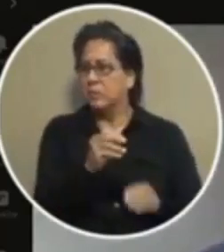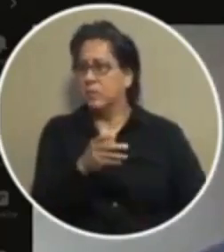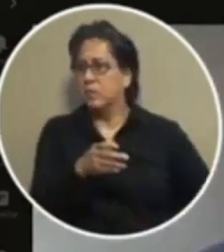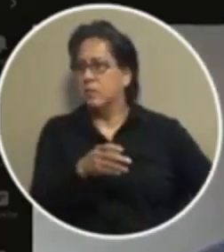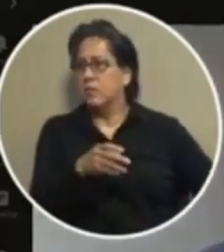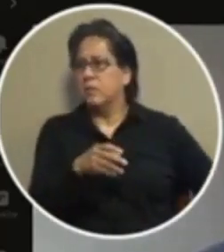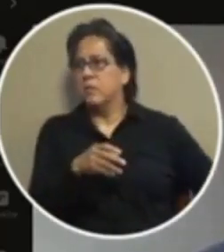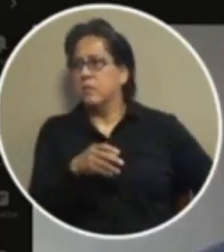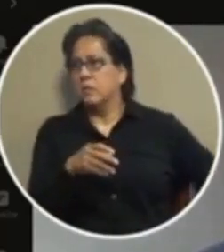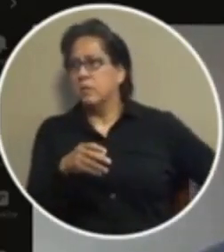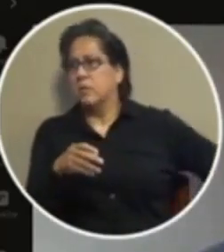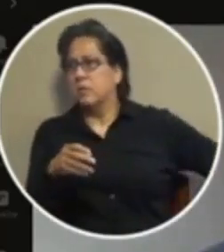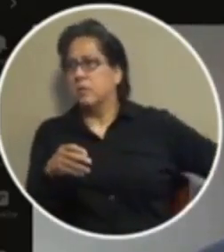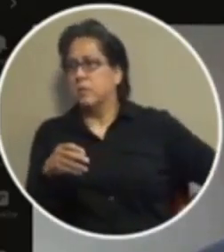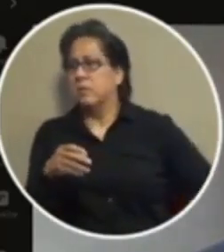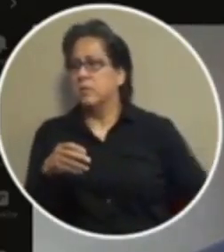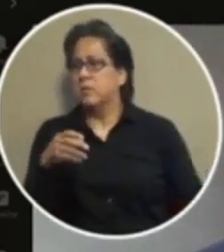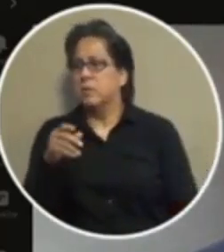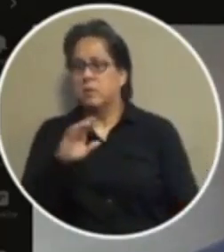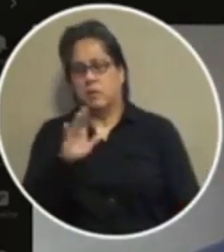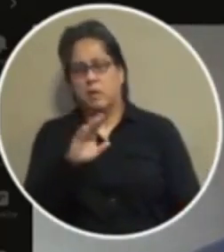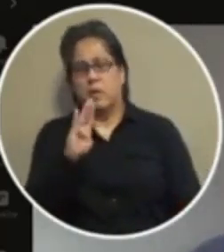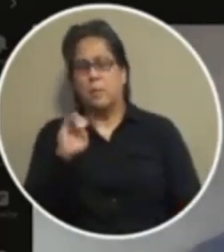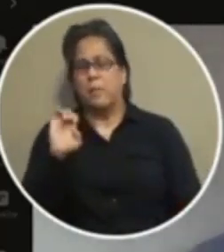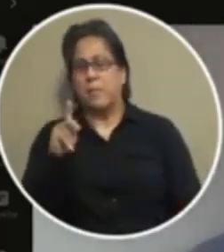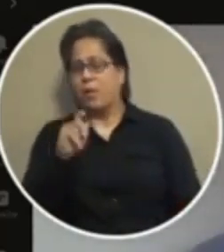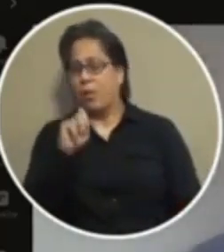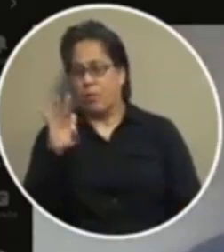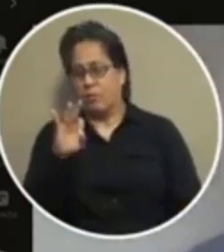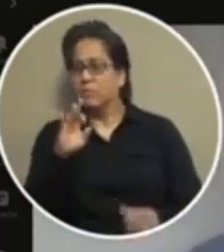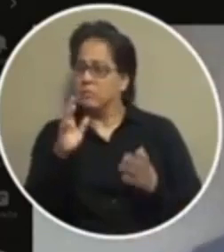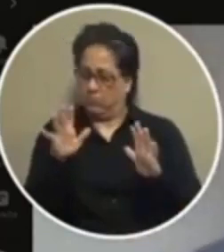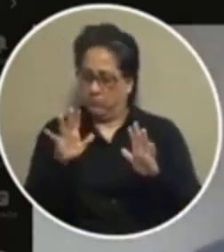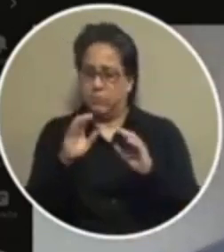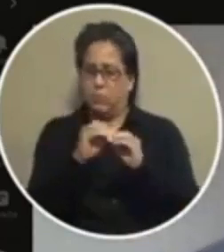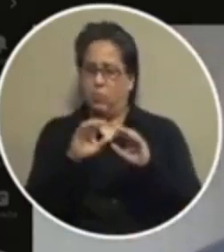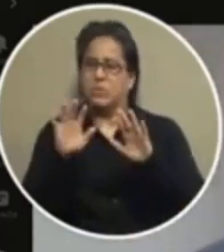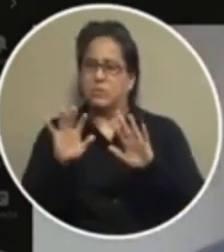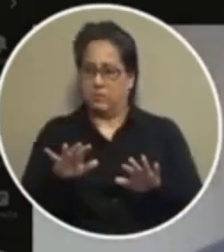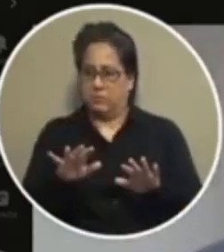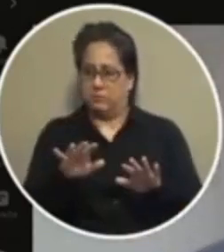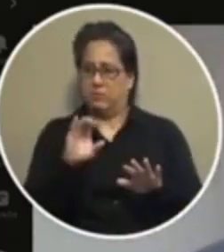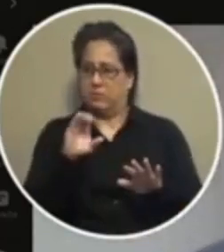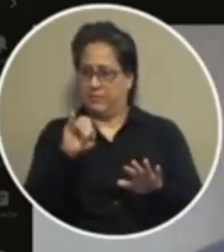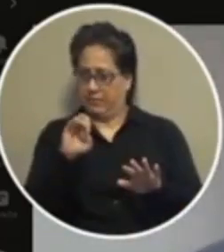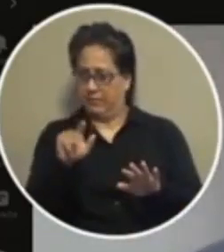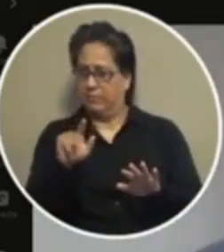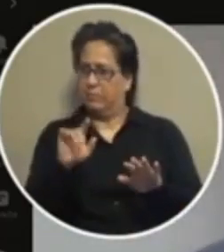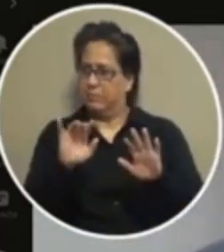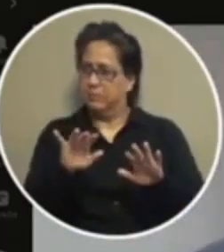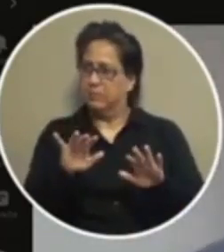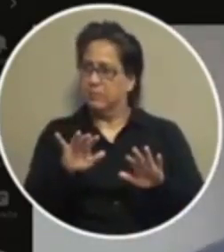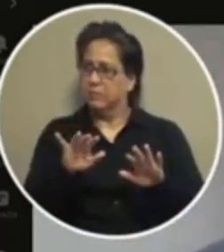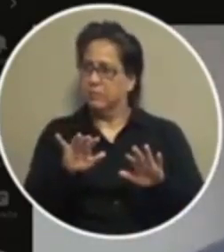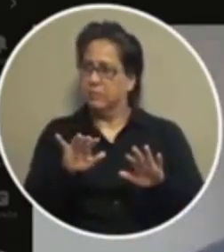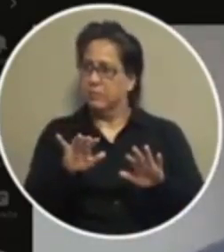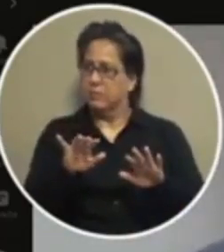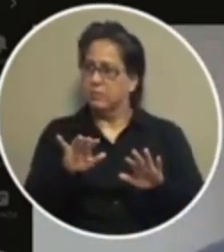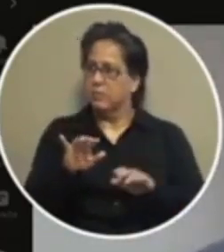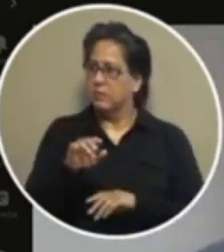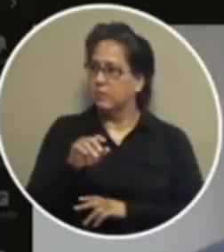flagellation here let's back off and be a little more civil here that's all right let's be a little more civil i